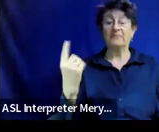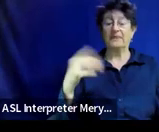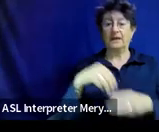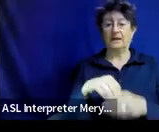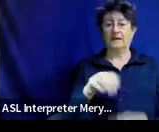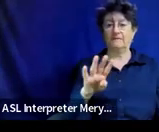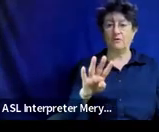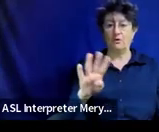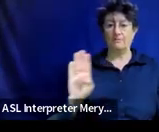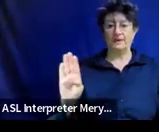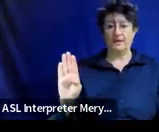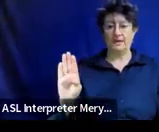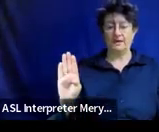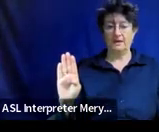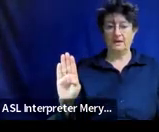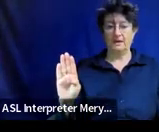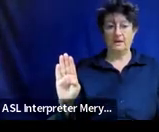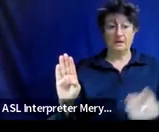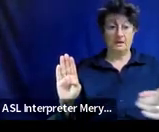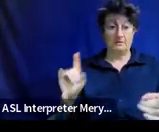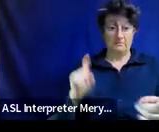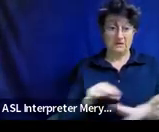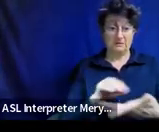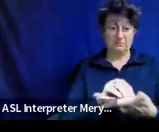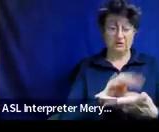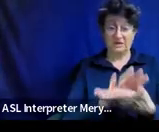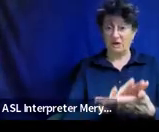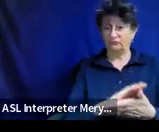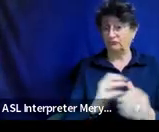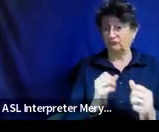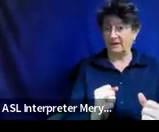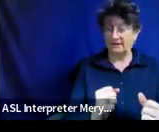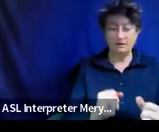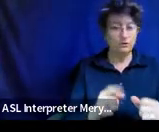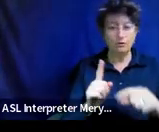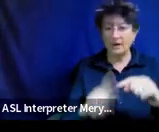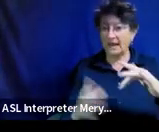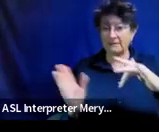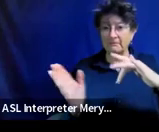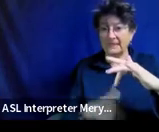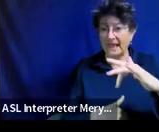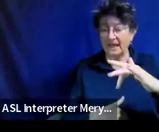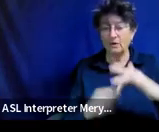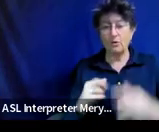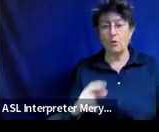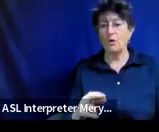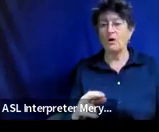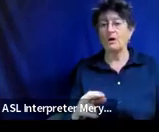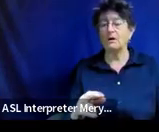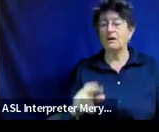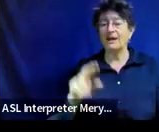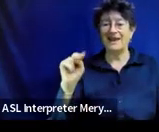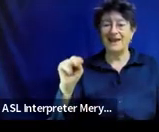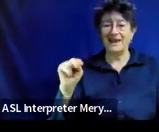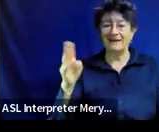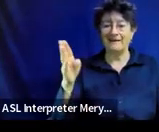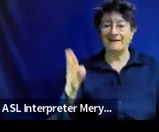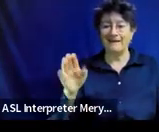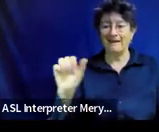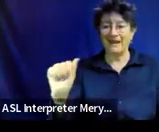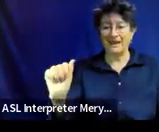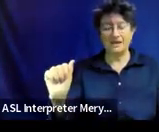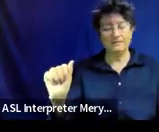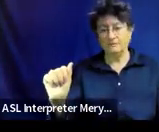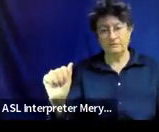should be some strengths listed here. It shouldn't be blank. shouldn't be NA. Yep. Exactly. So no strengths documented.